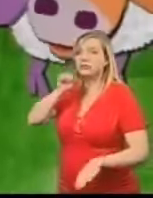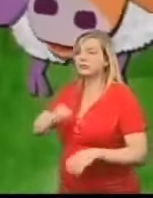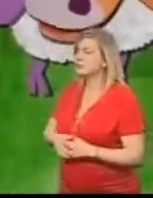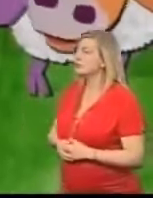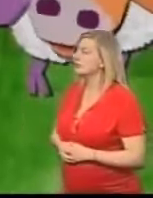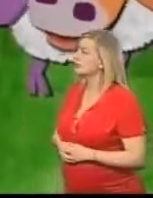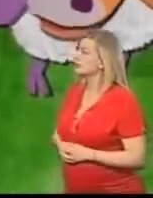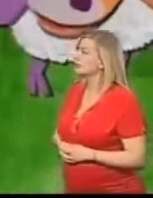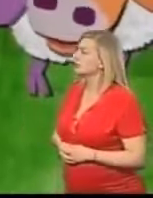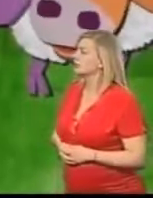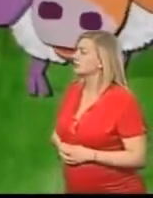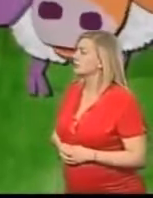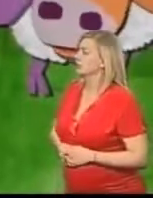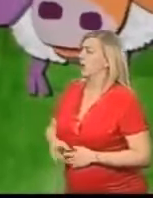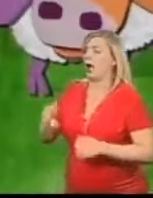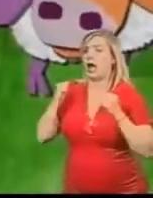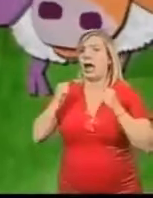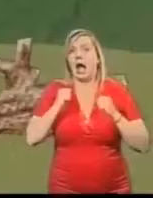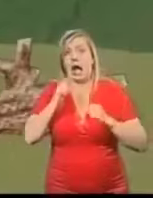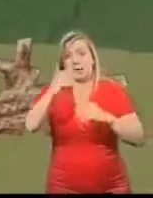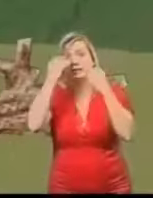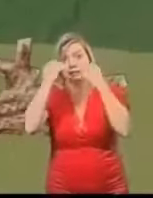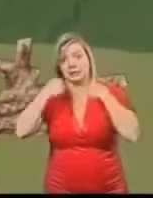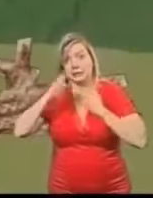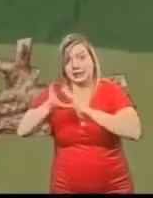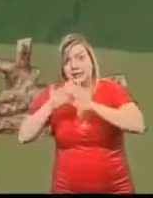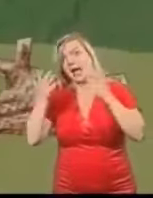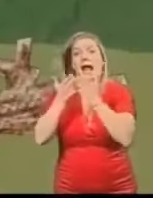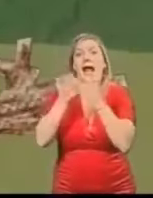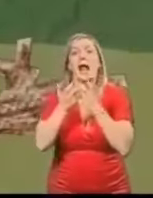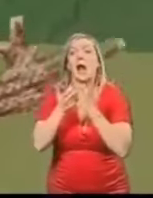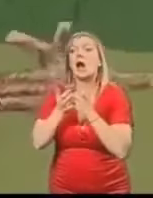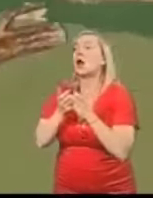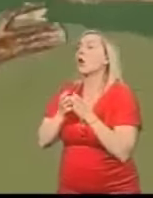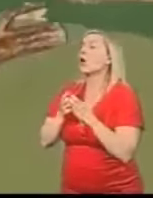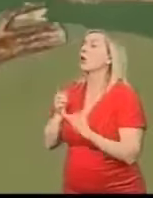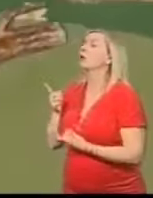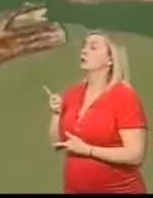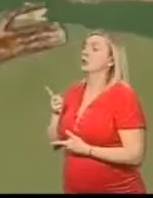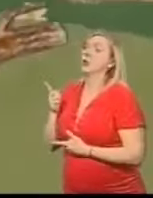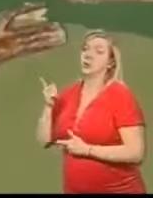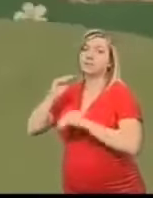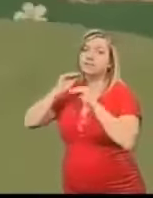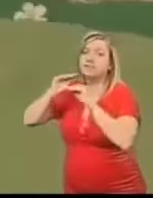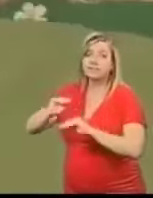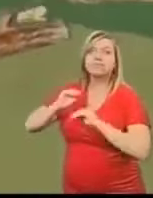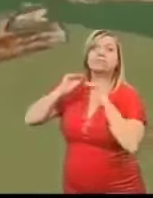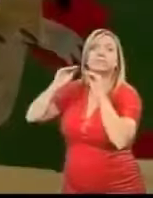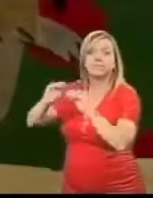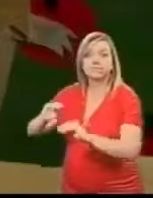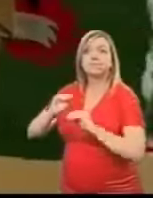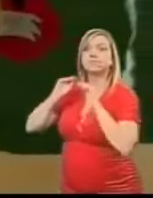Yes Yes Yes Said Porker Teach me Carroty And that's exactly What they did